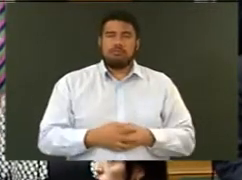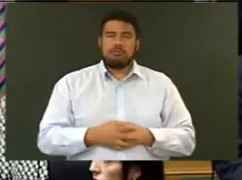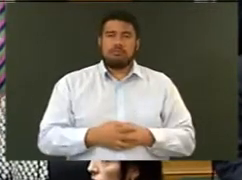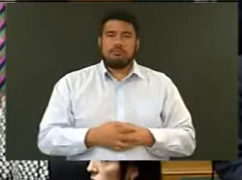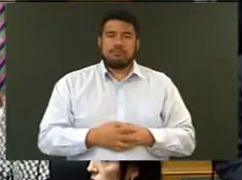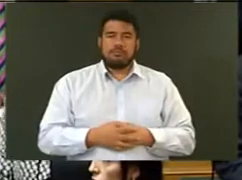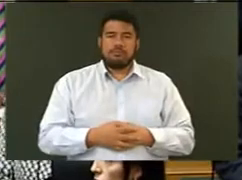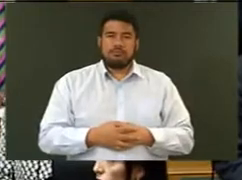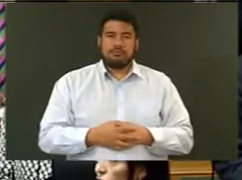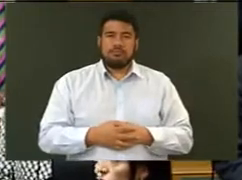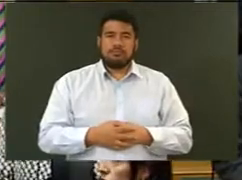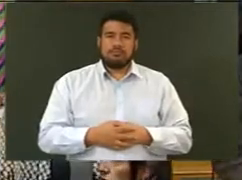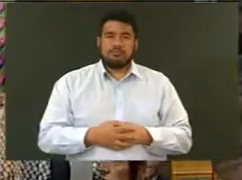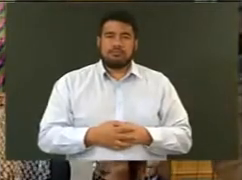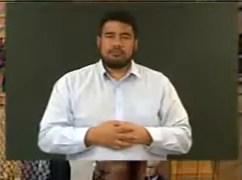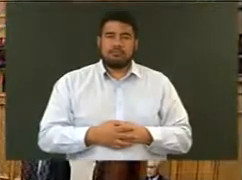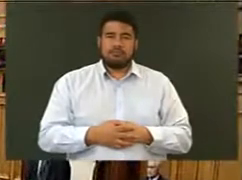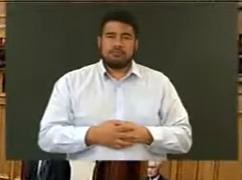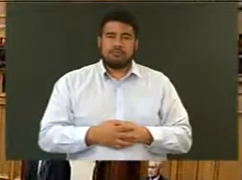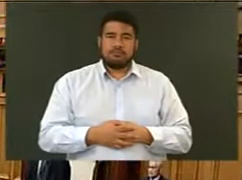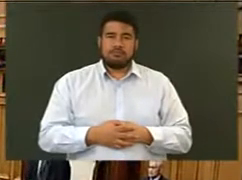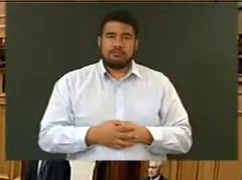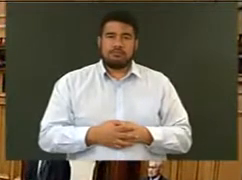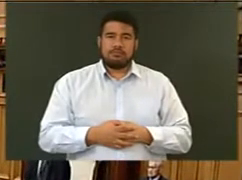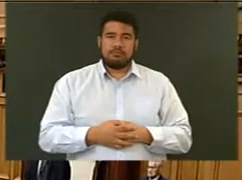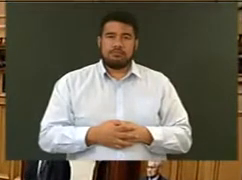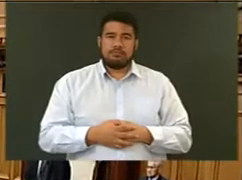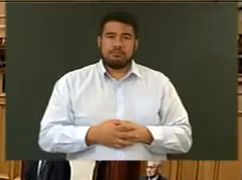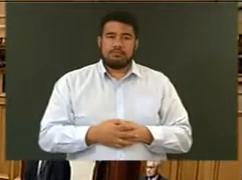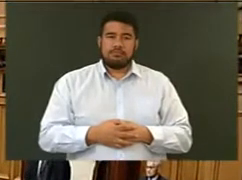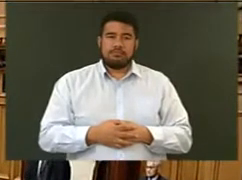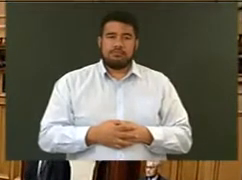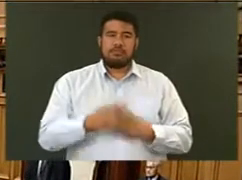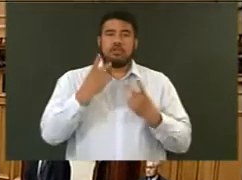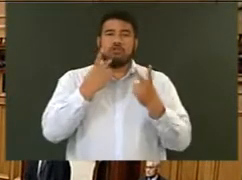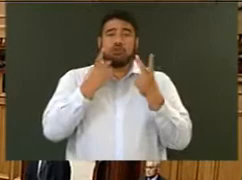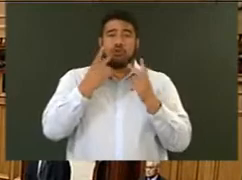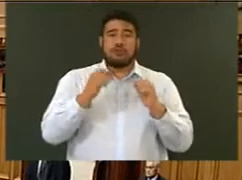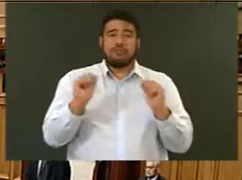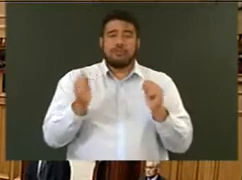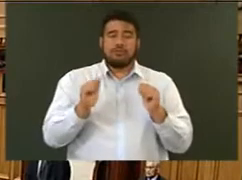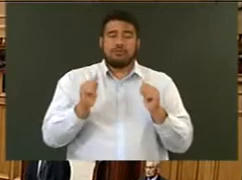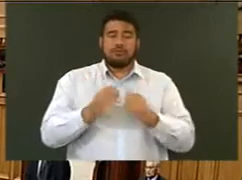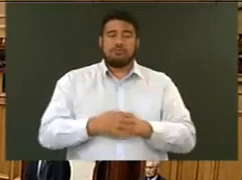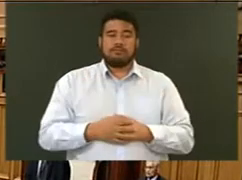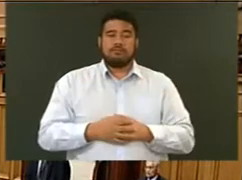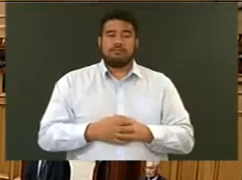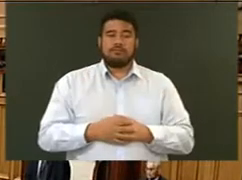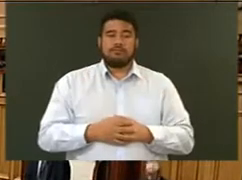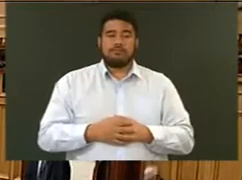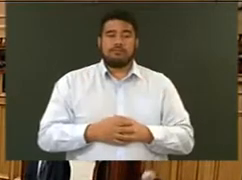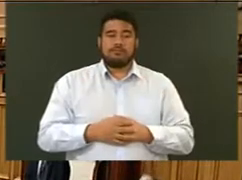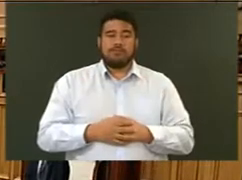uwhakaro tōnei. Ngā reira, kei te ma huri rauna, tēnā koutou, tēnā koutou, kio romaino tātou.